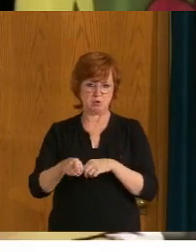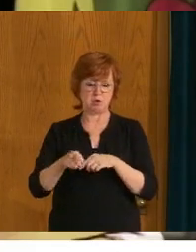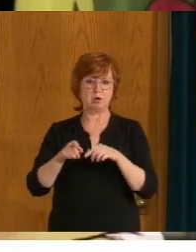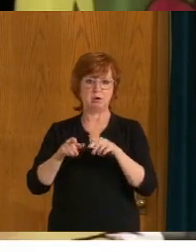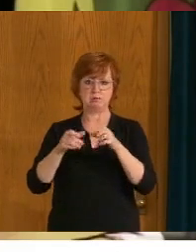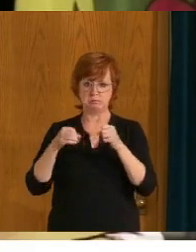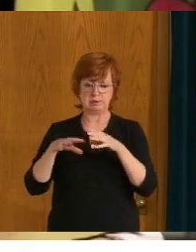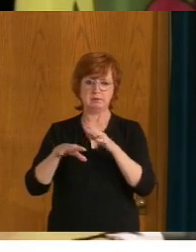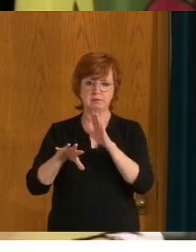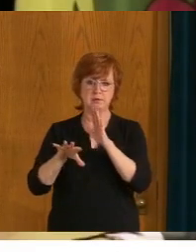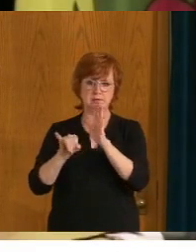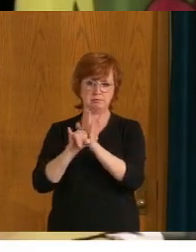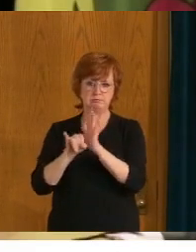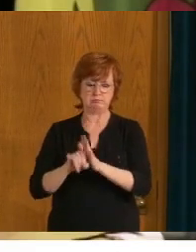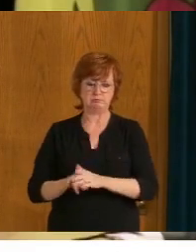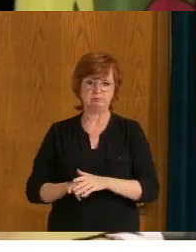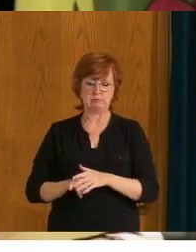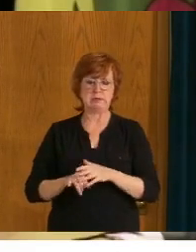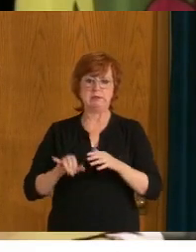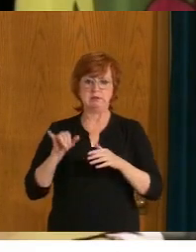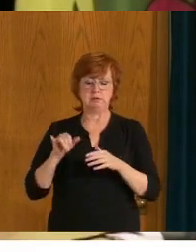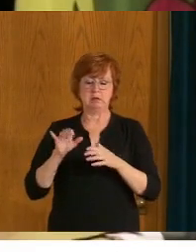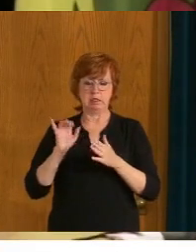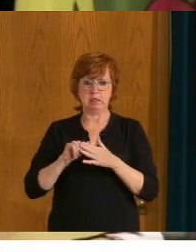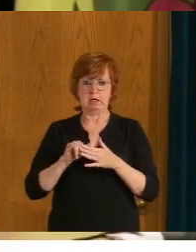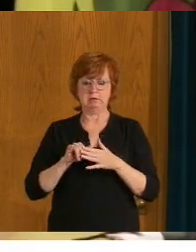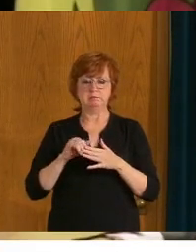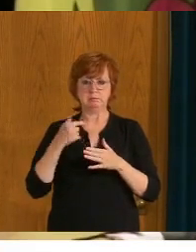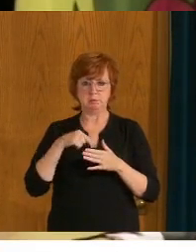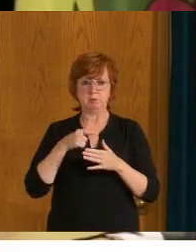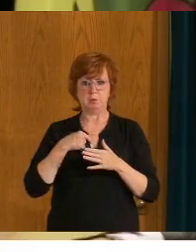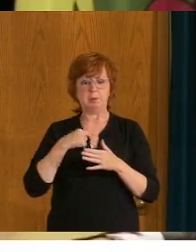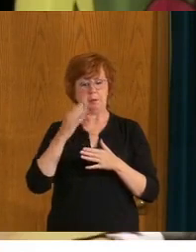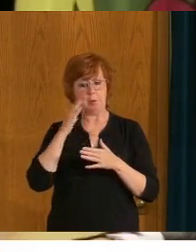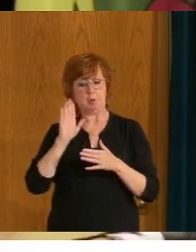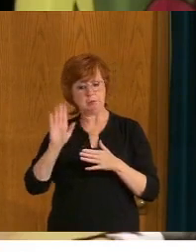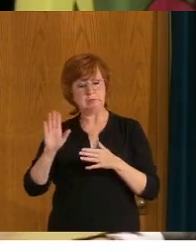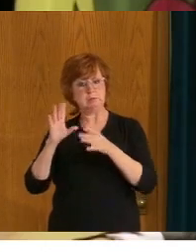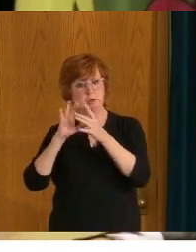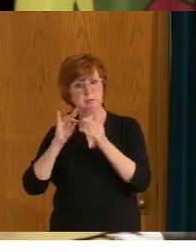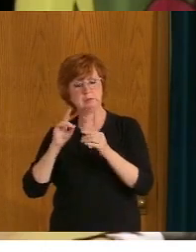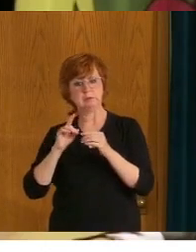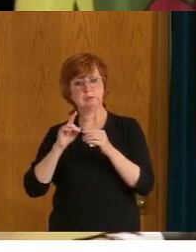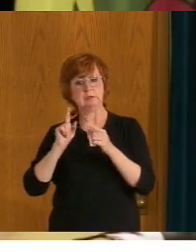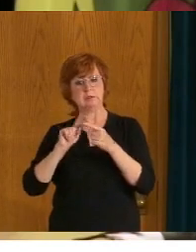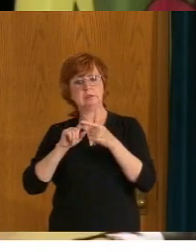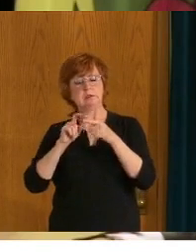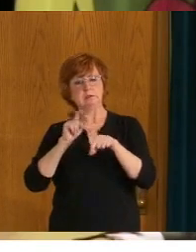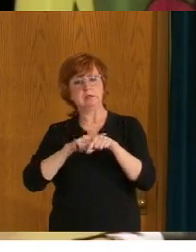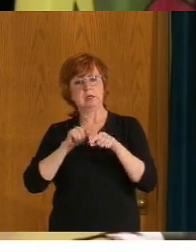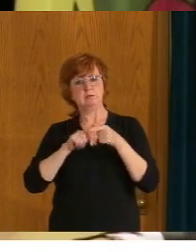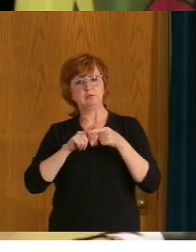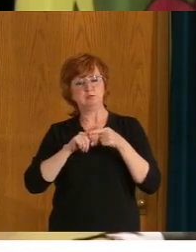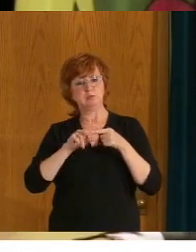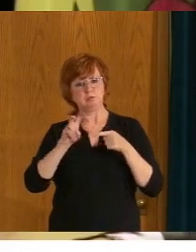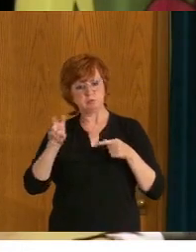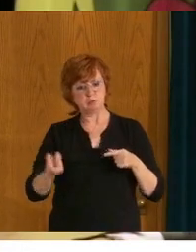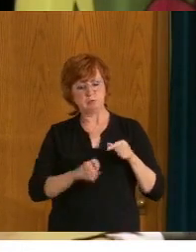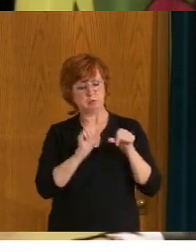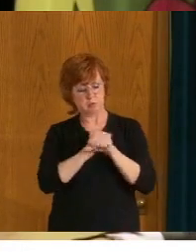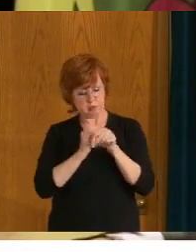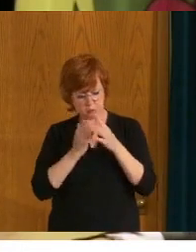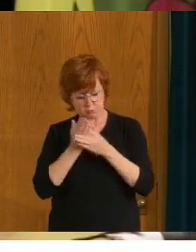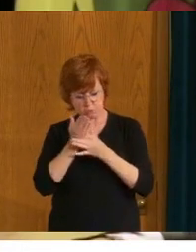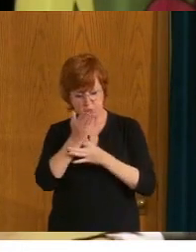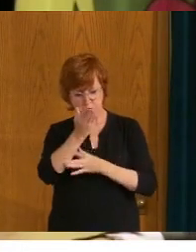part of the, the reconciliation path, the reconciliation road that we need to travel. And we need to travel it together. All of us indigenous, as well